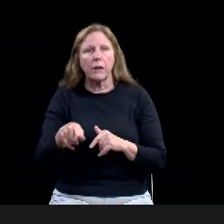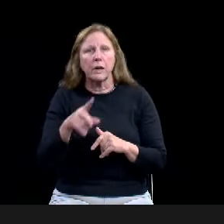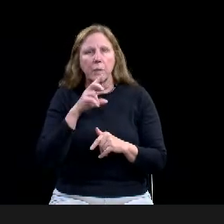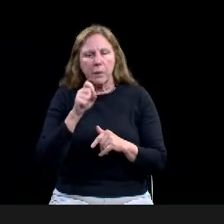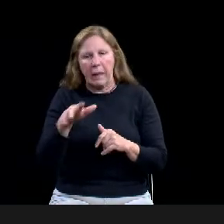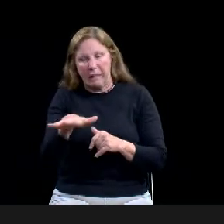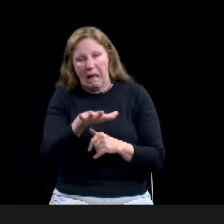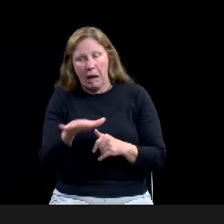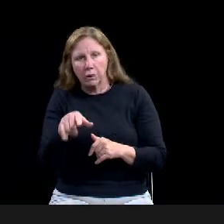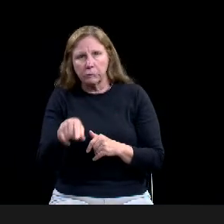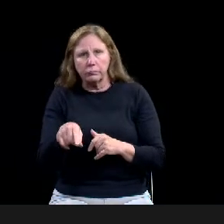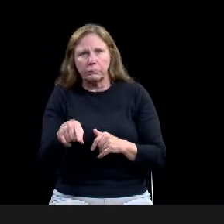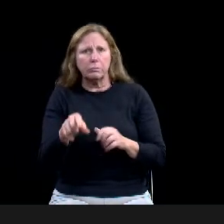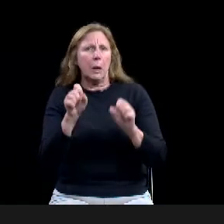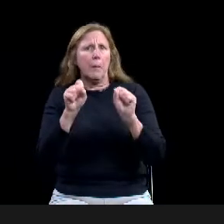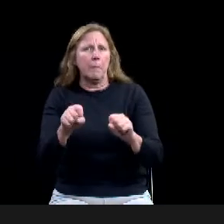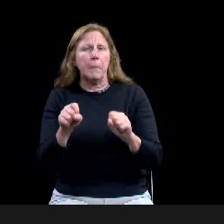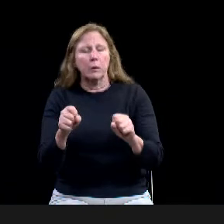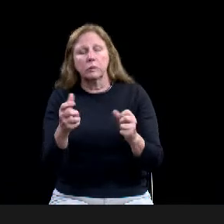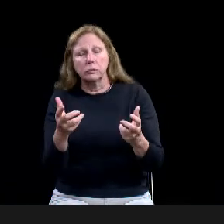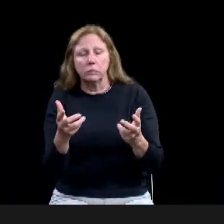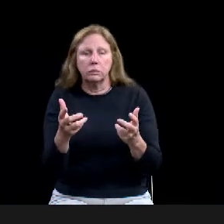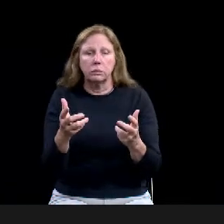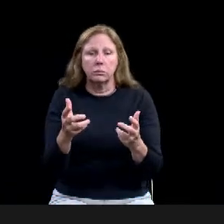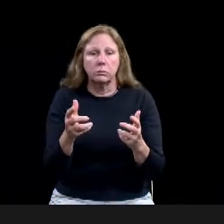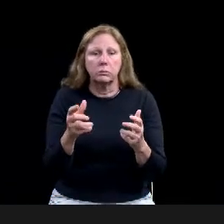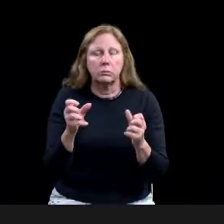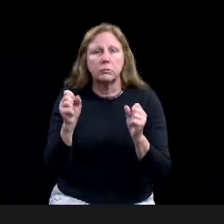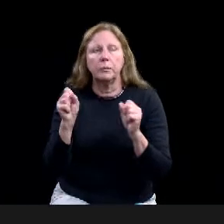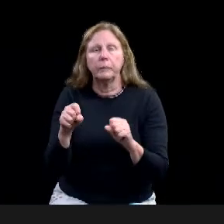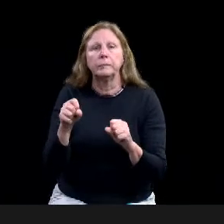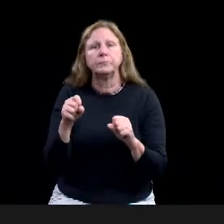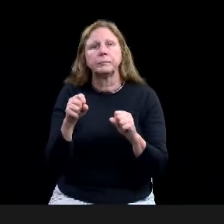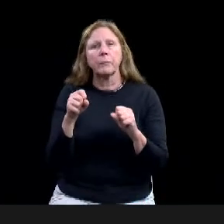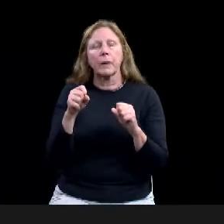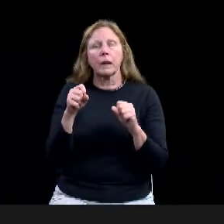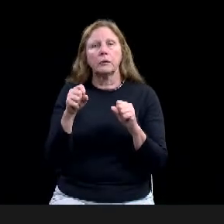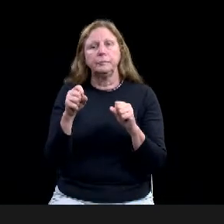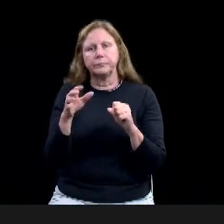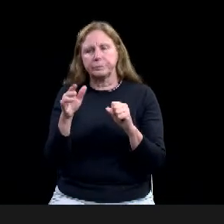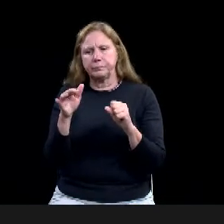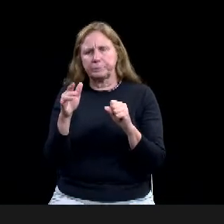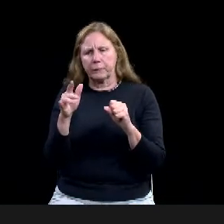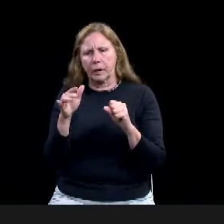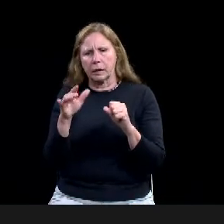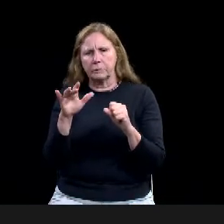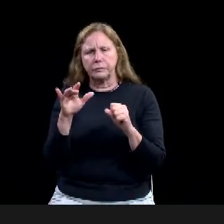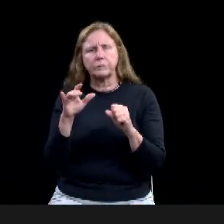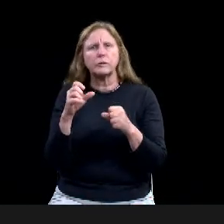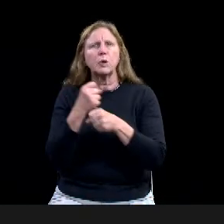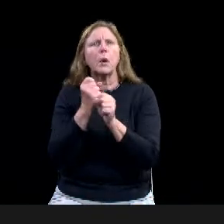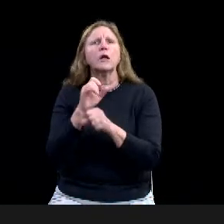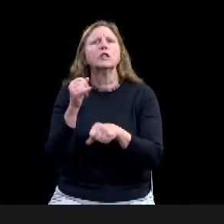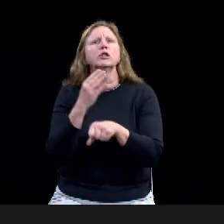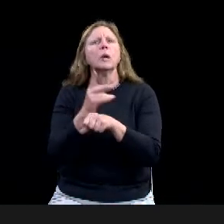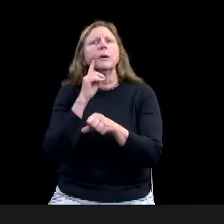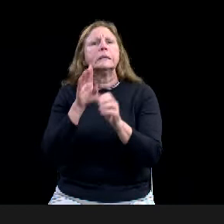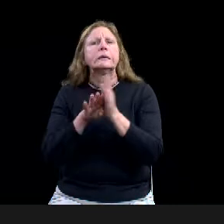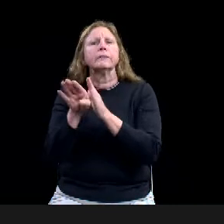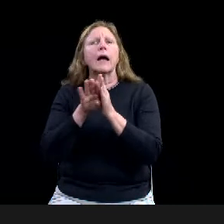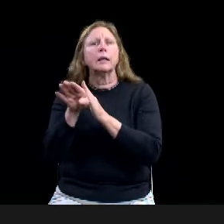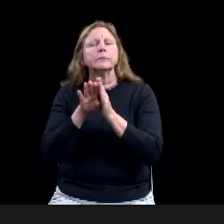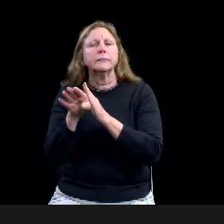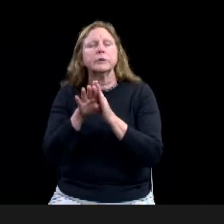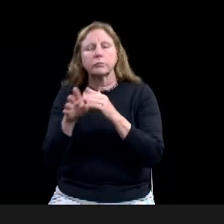creator, you know, as it redevelops and transitions that could provide a place for jobs and other, uh, services for